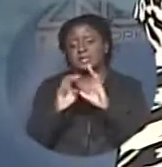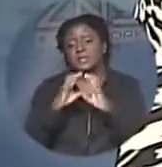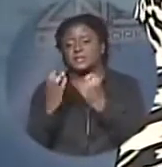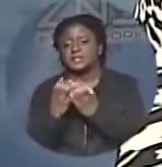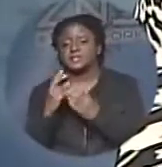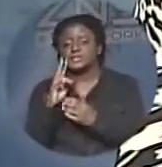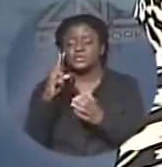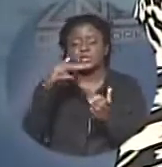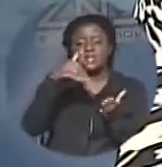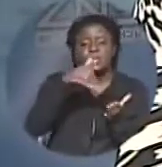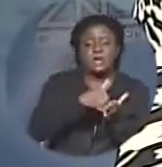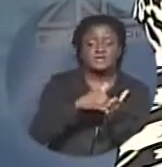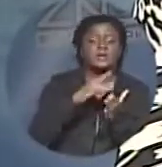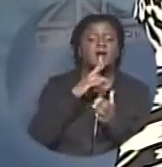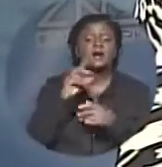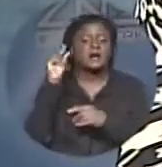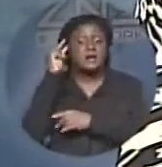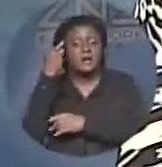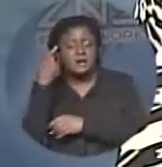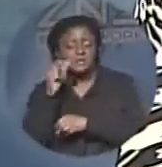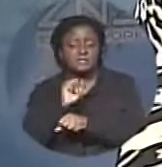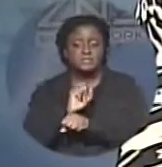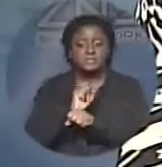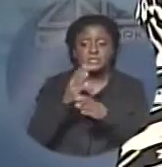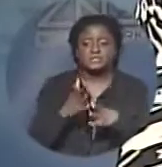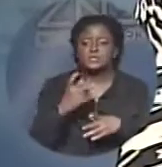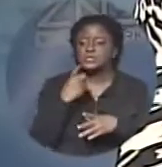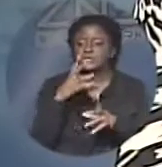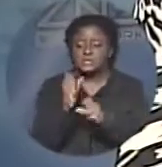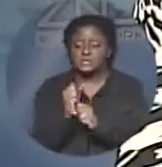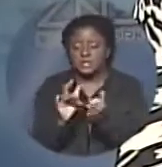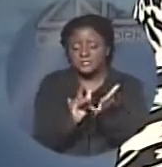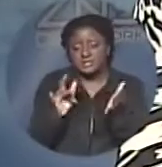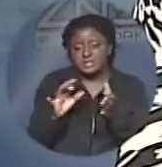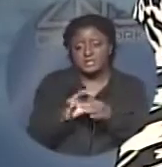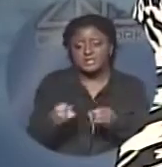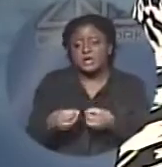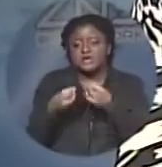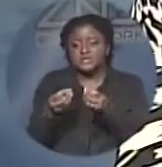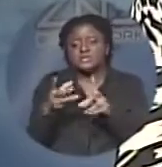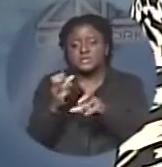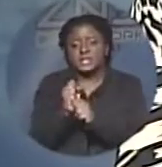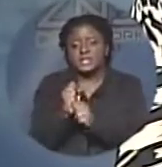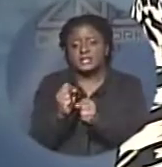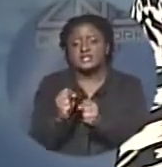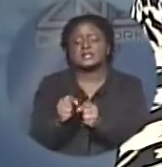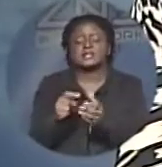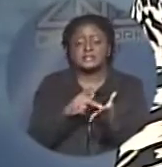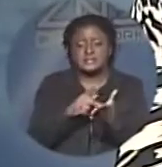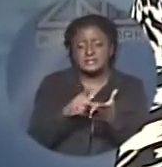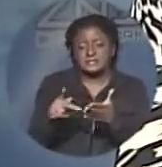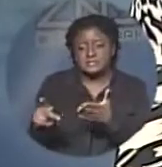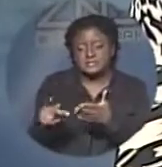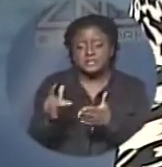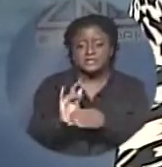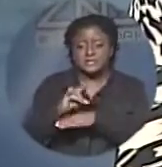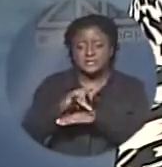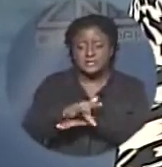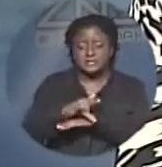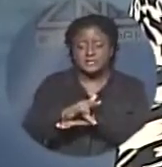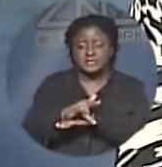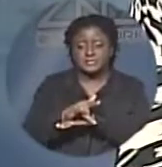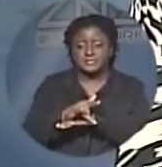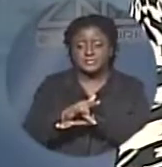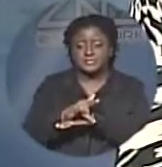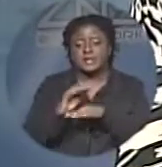who took advantage of the offer to get a salary in advance. Today, the final report was revealed at a news conference explaining